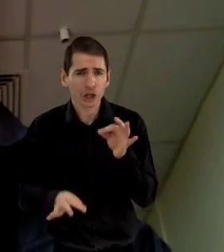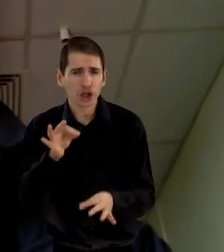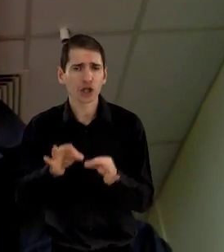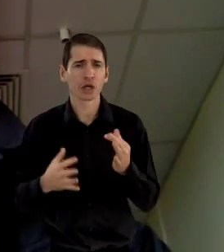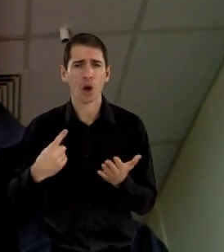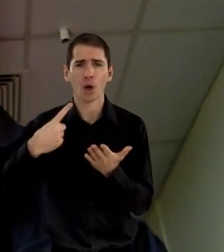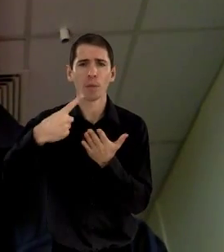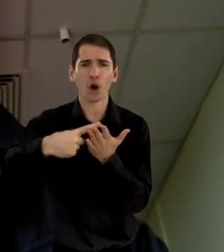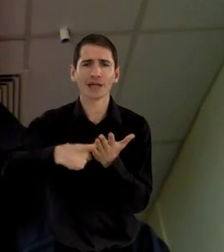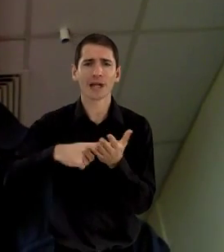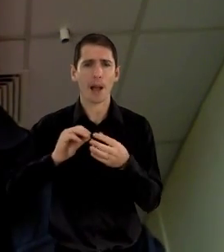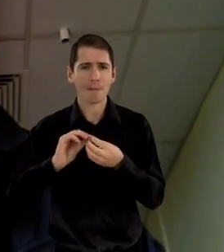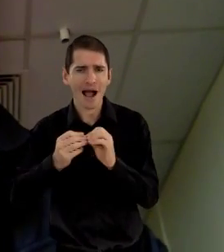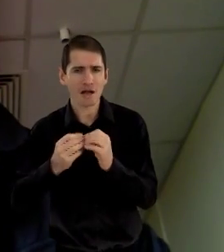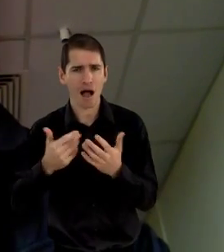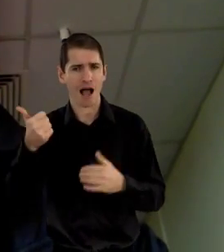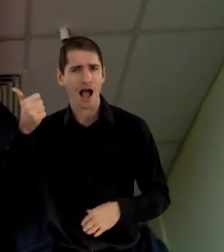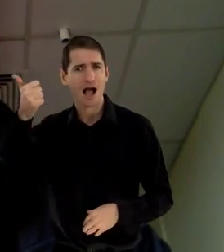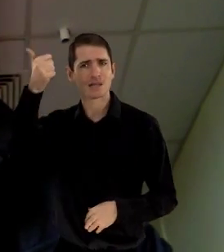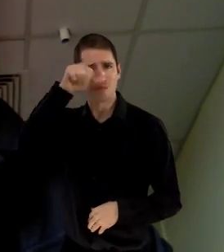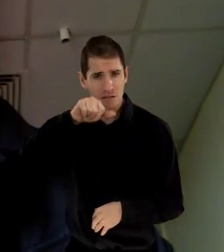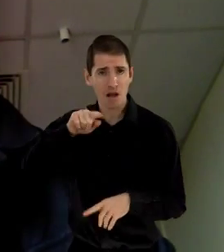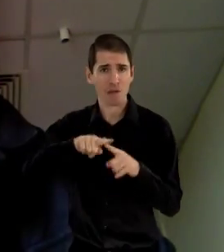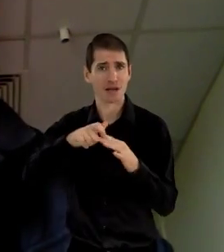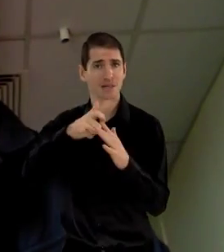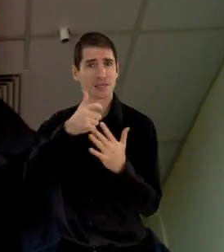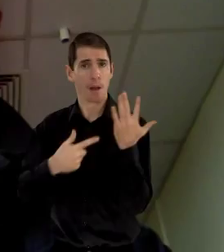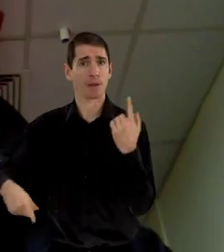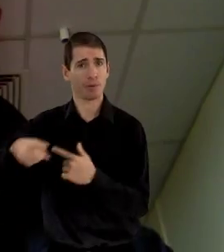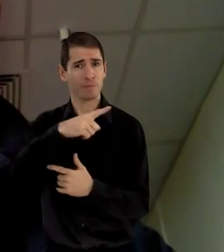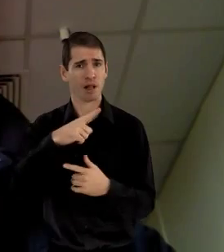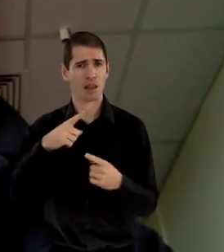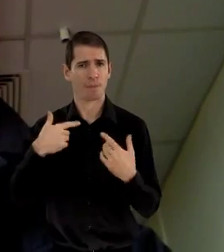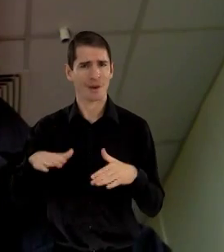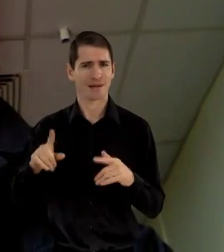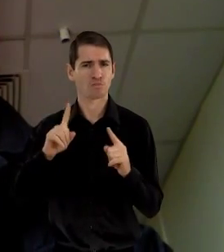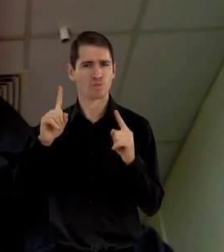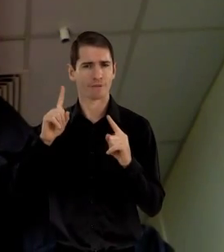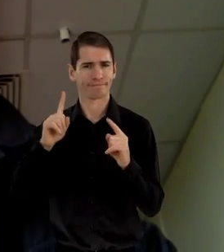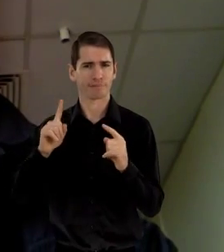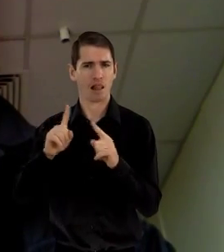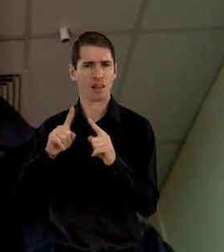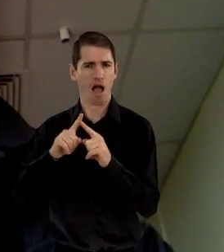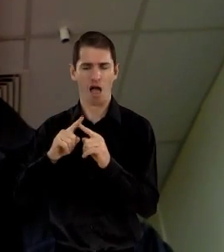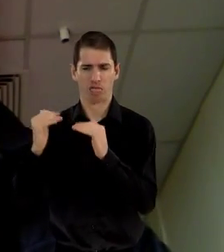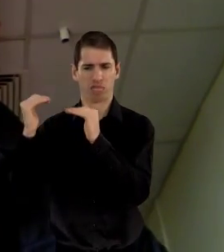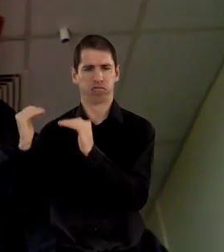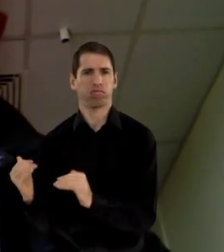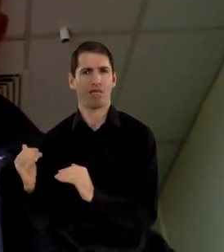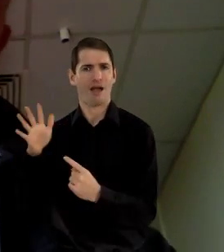But, effectively, politicians, policymakers and several academics and even disabled people have